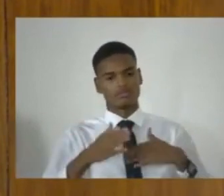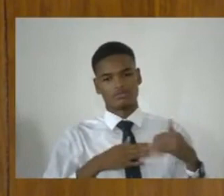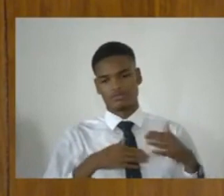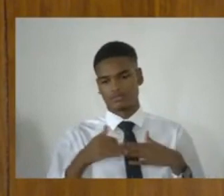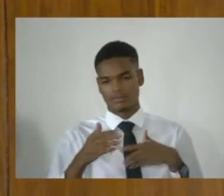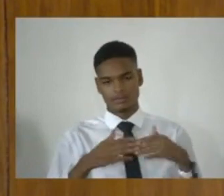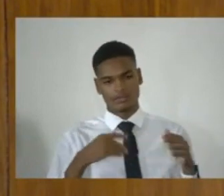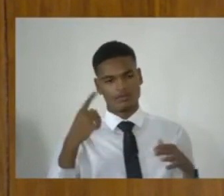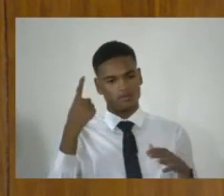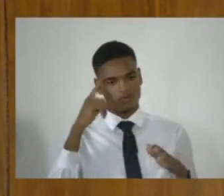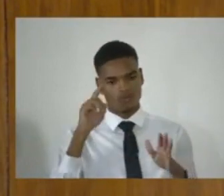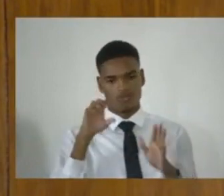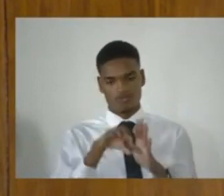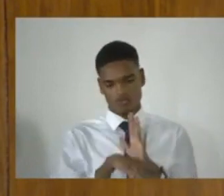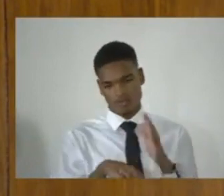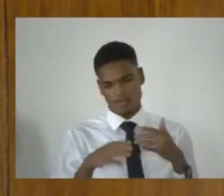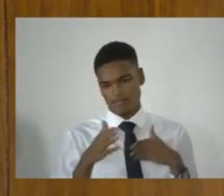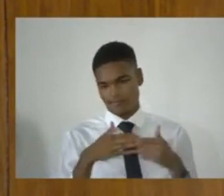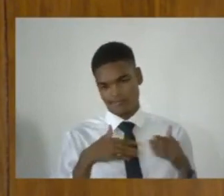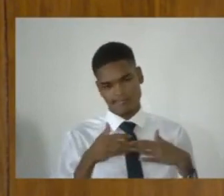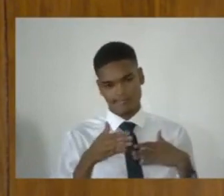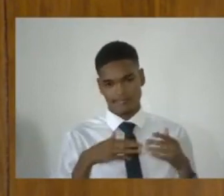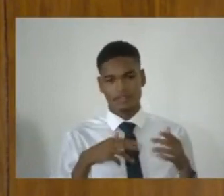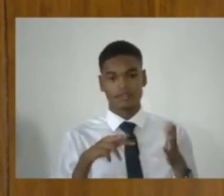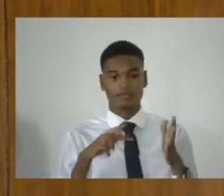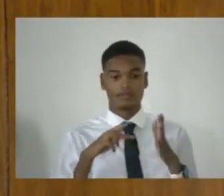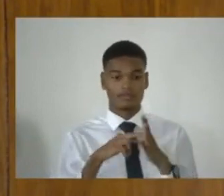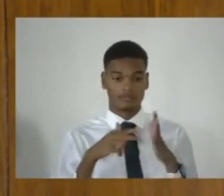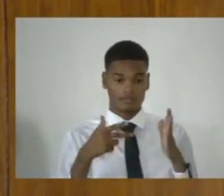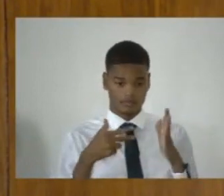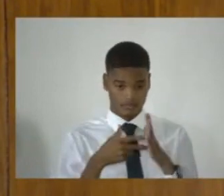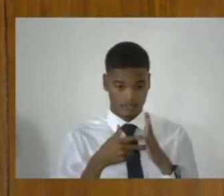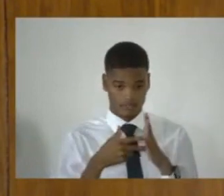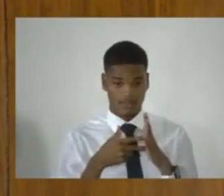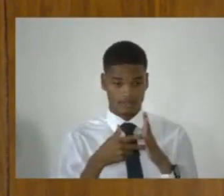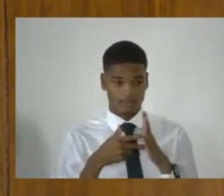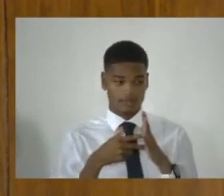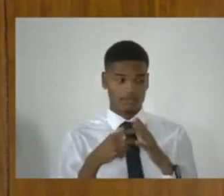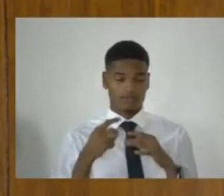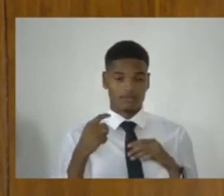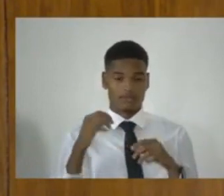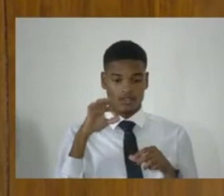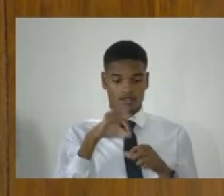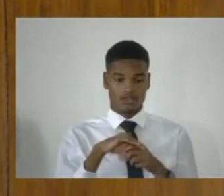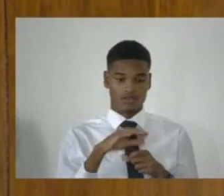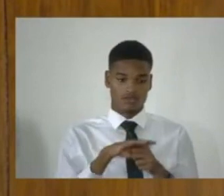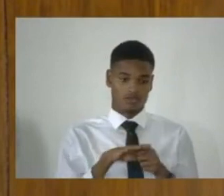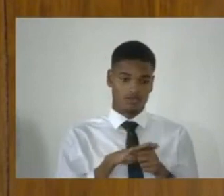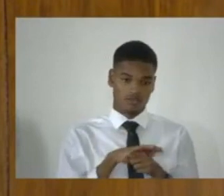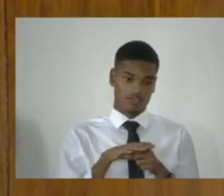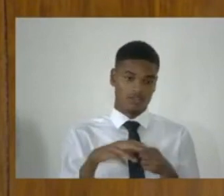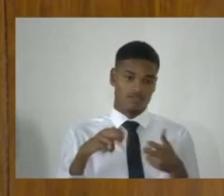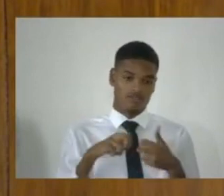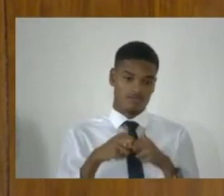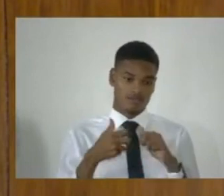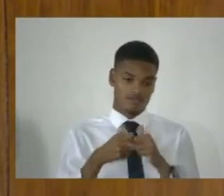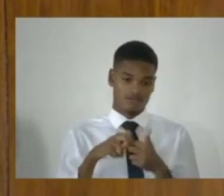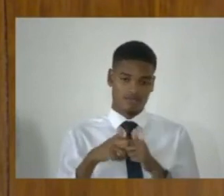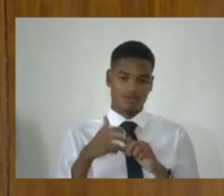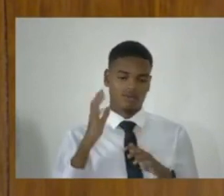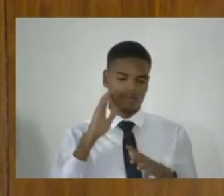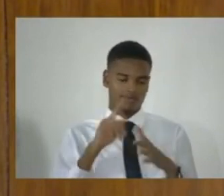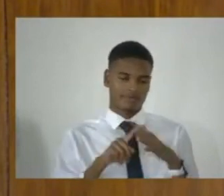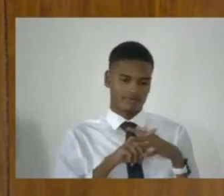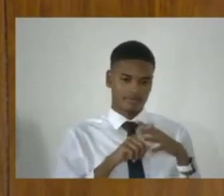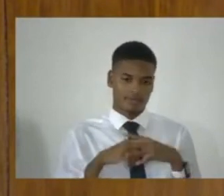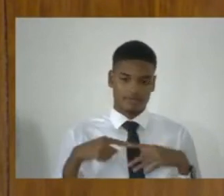before the court. That raises constitutional issues, and I'm not in a position